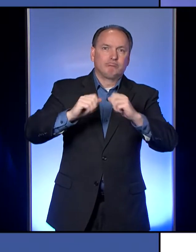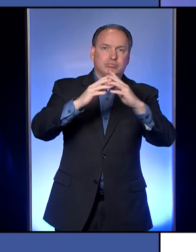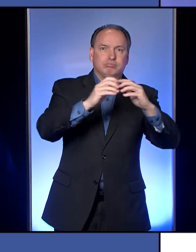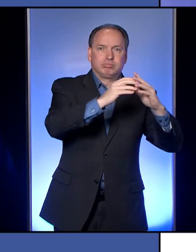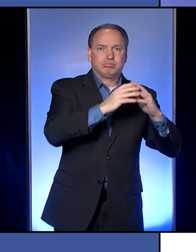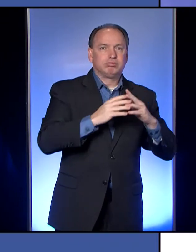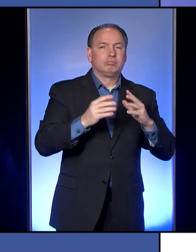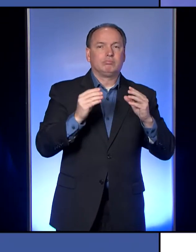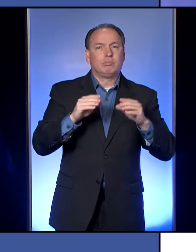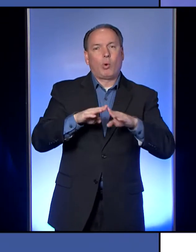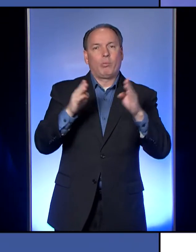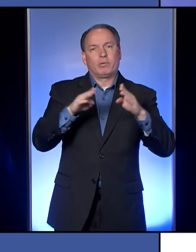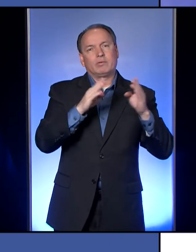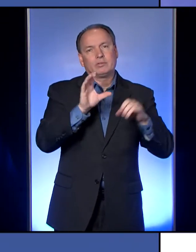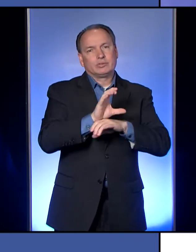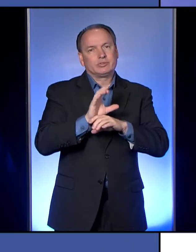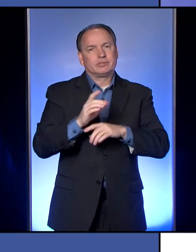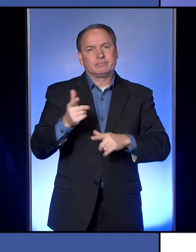Thanks jet TV.